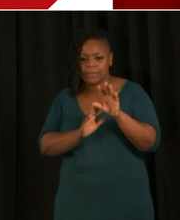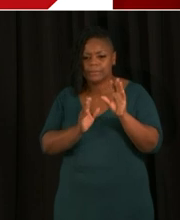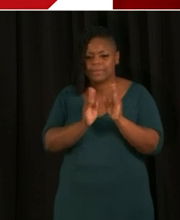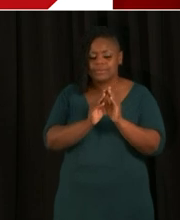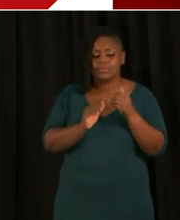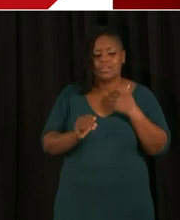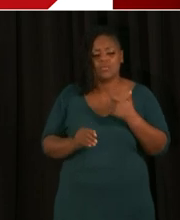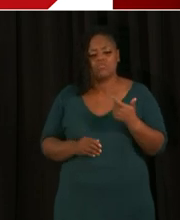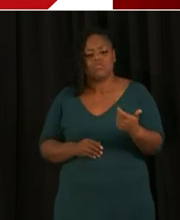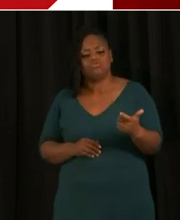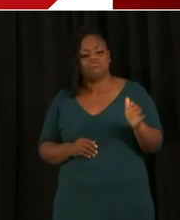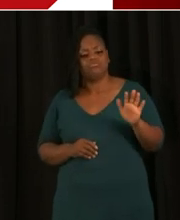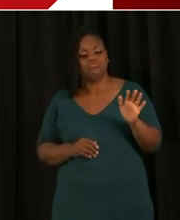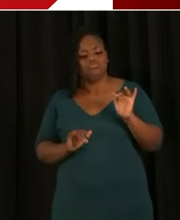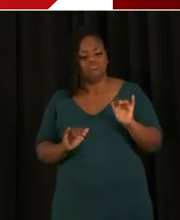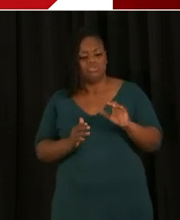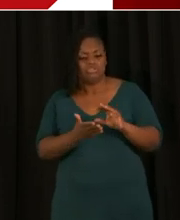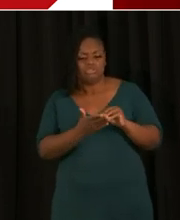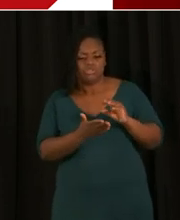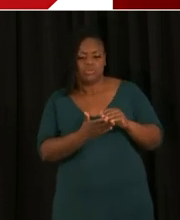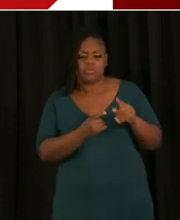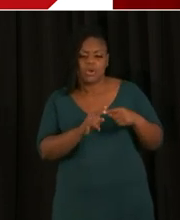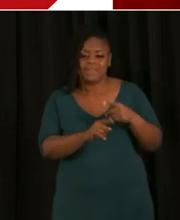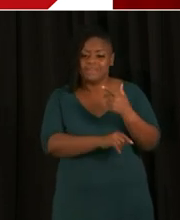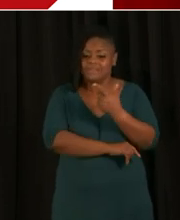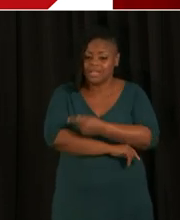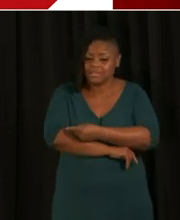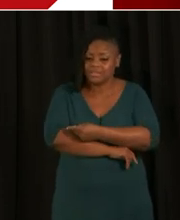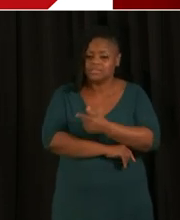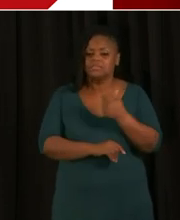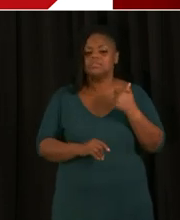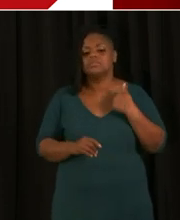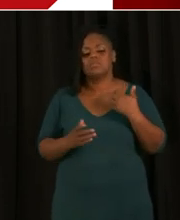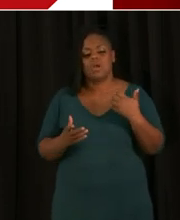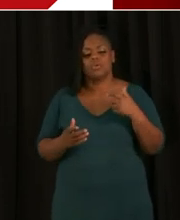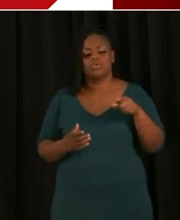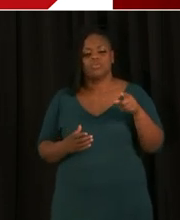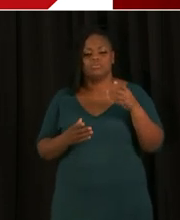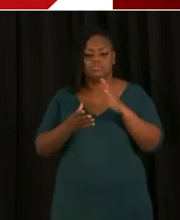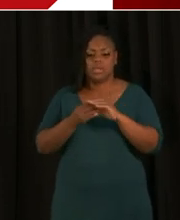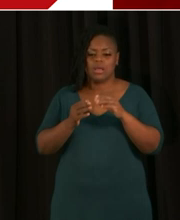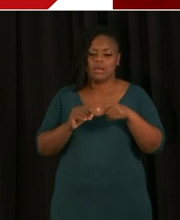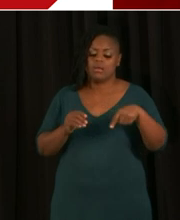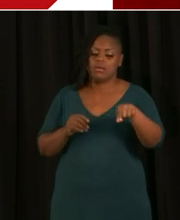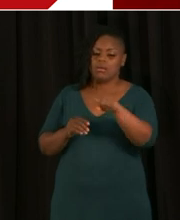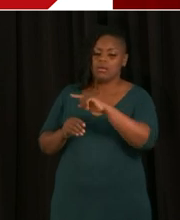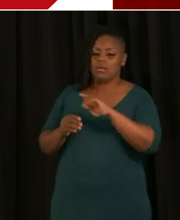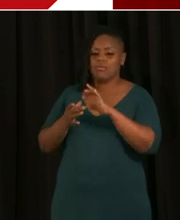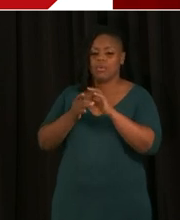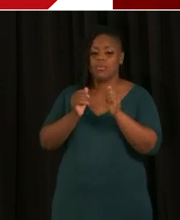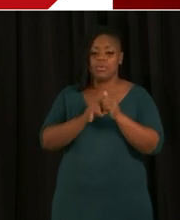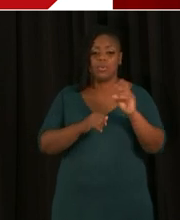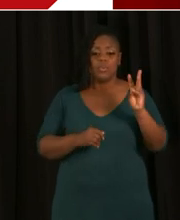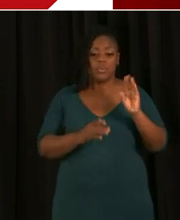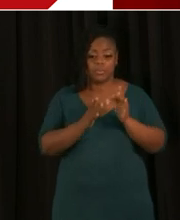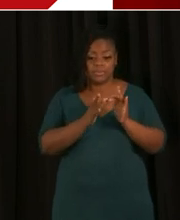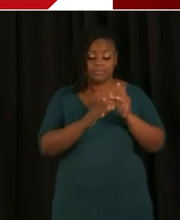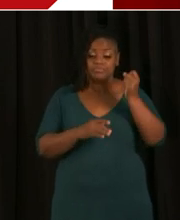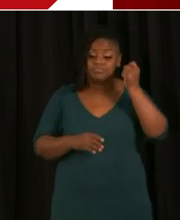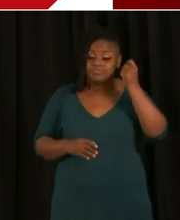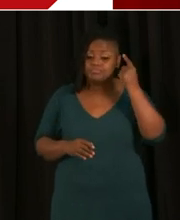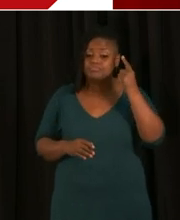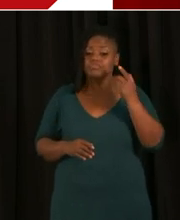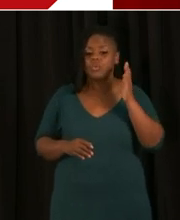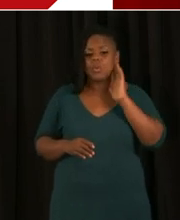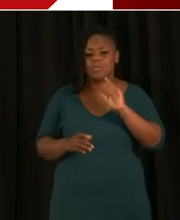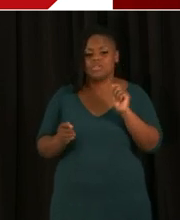So I just want to point everyone to the website for that so you can familiarize yourself with the plan. It is a living document, so as we